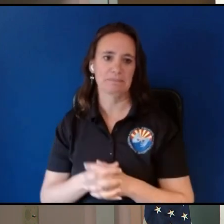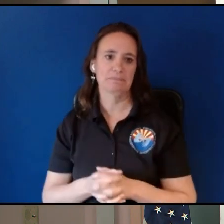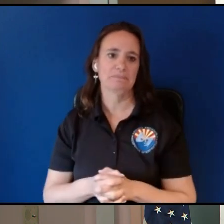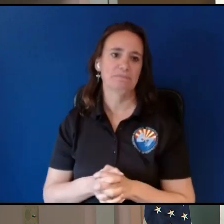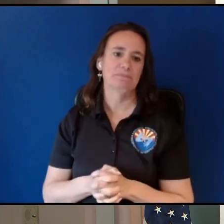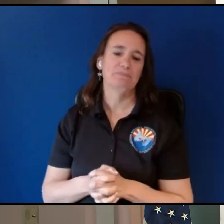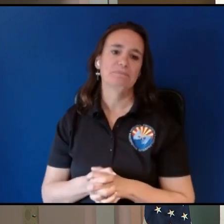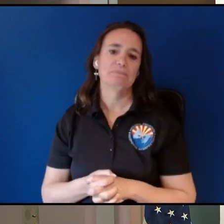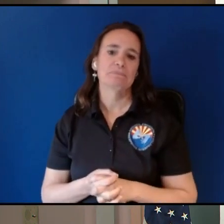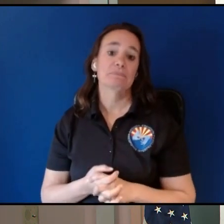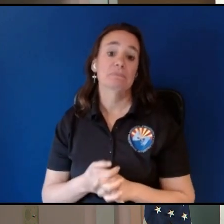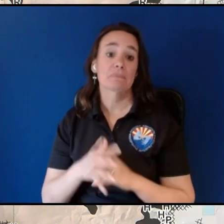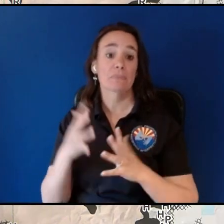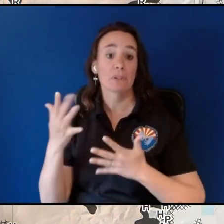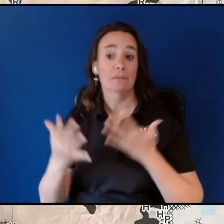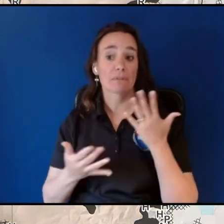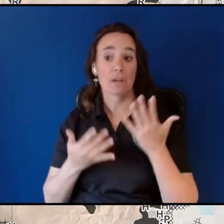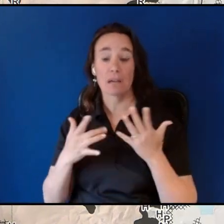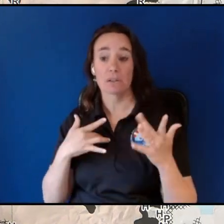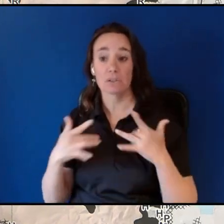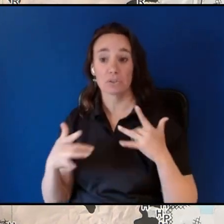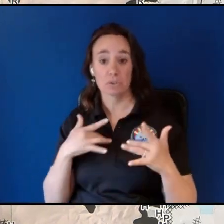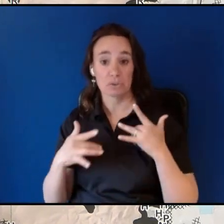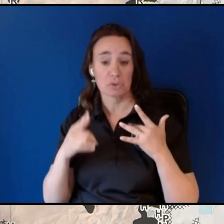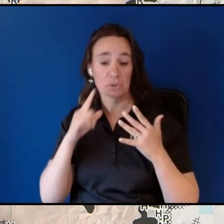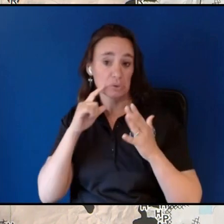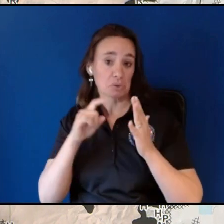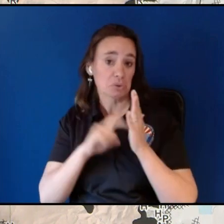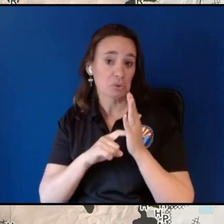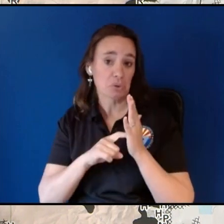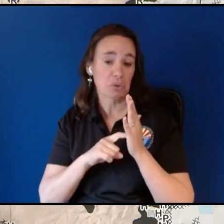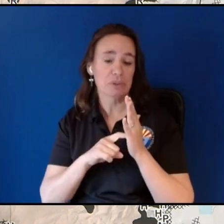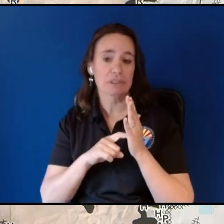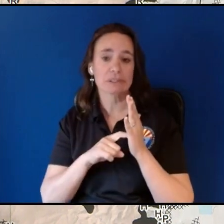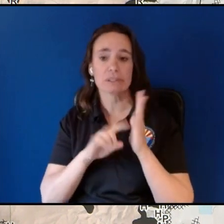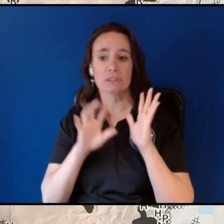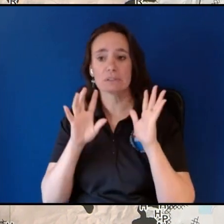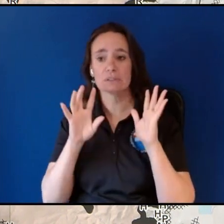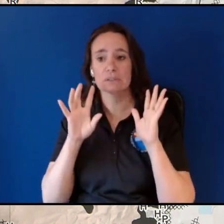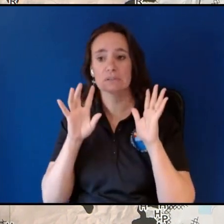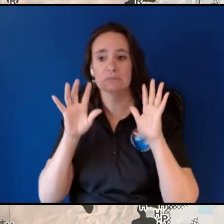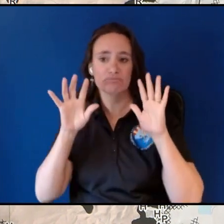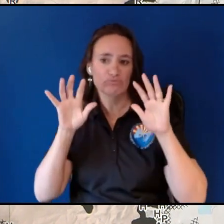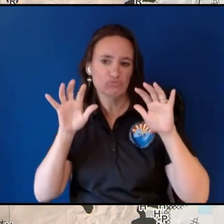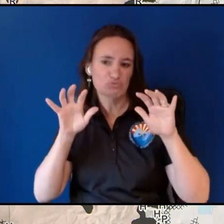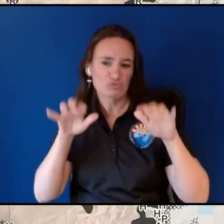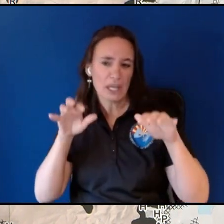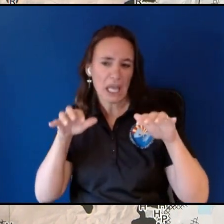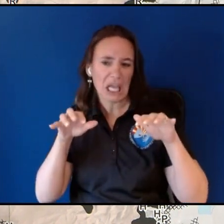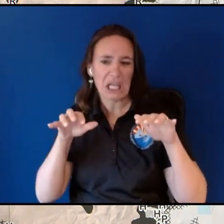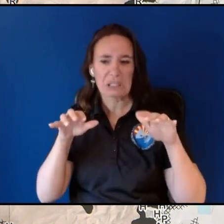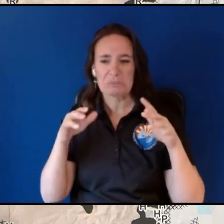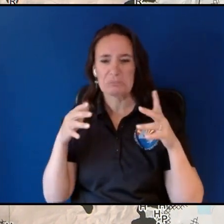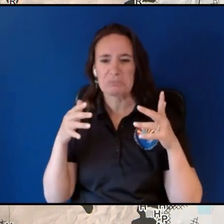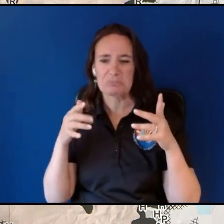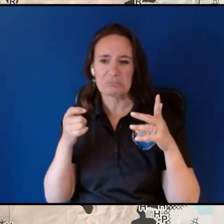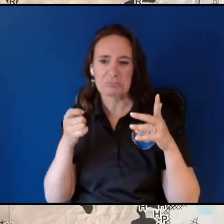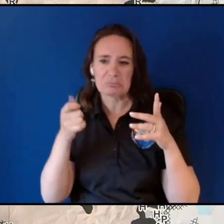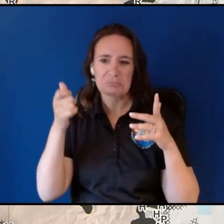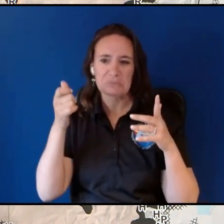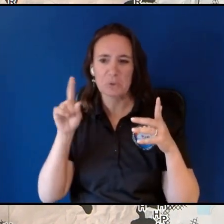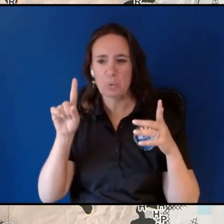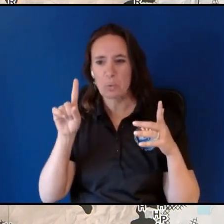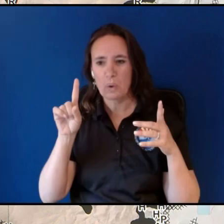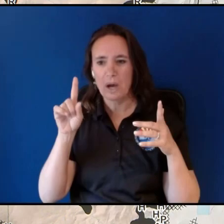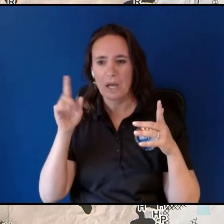itself is concerned for the most part we saw gusts sorry precip in the range of one to two hundredths a